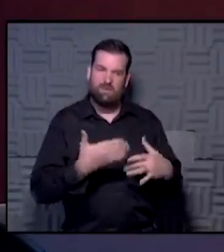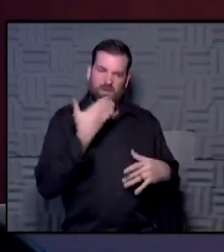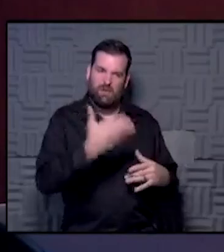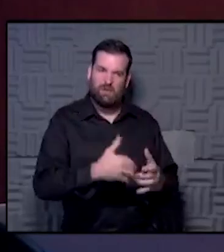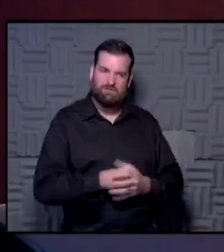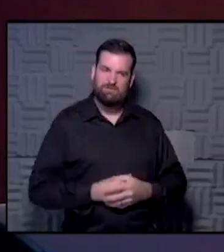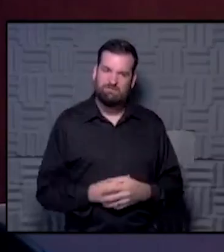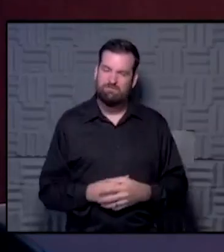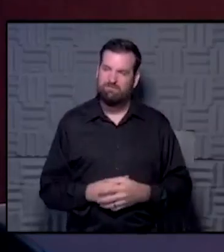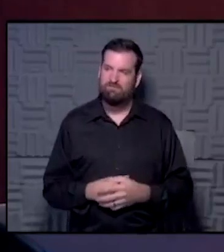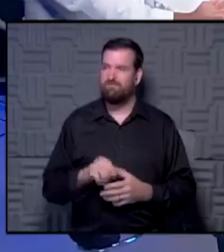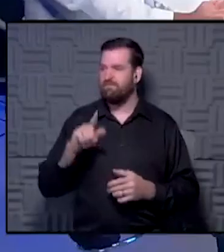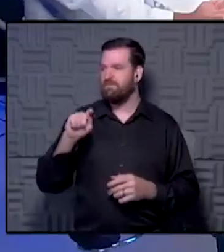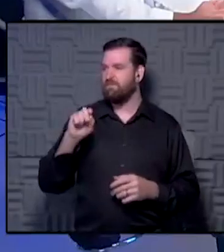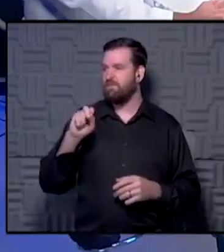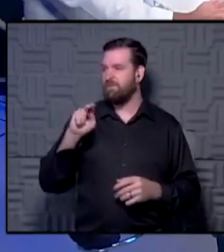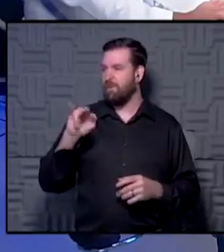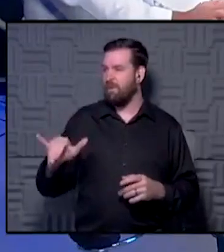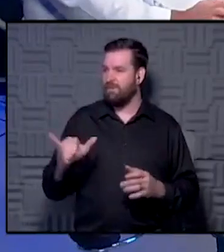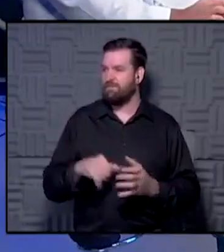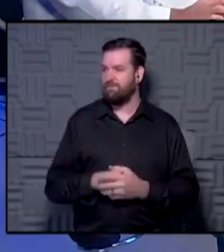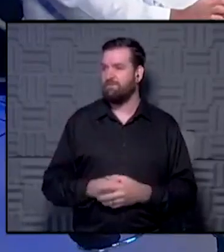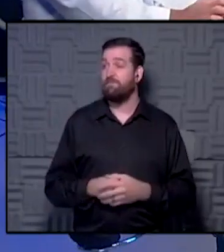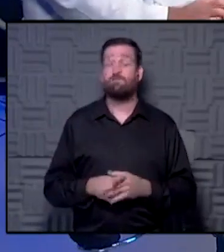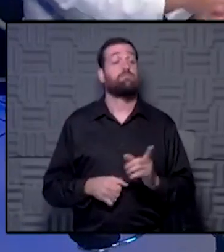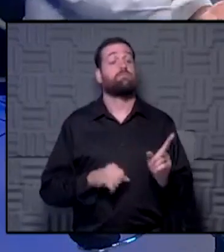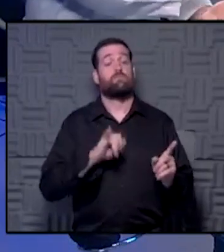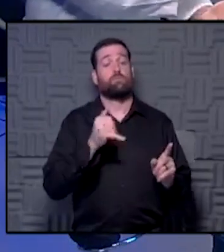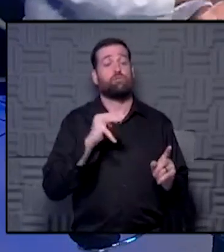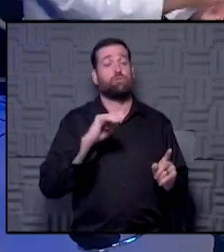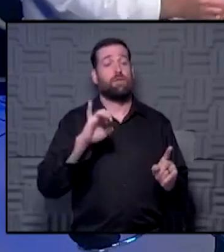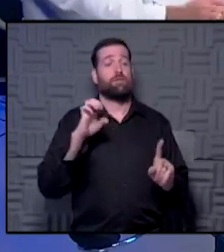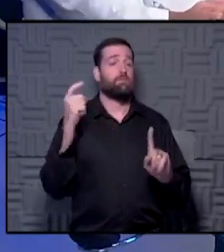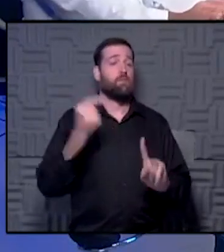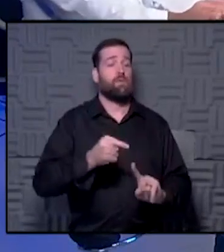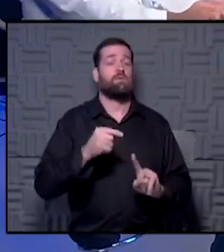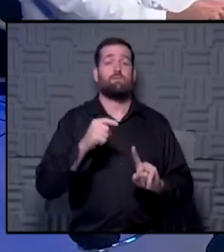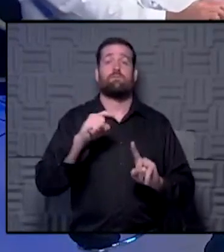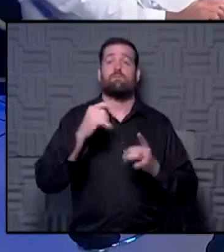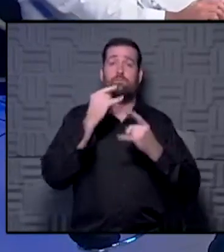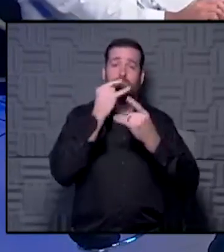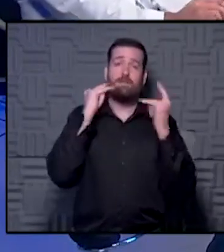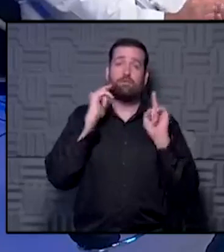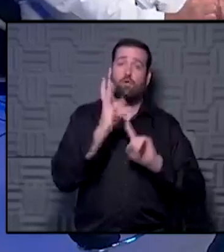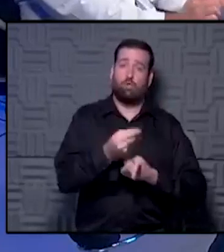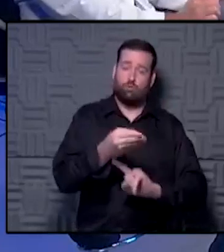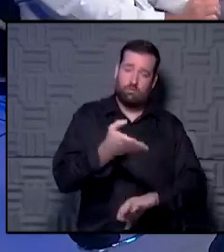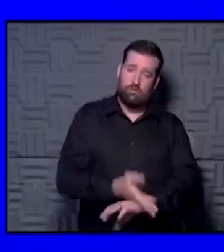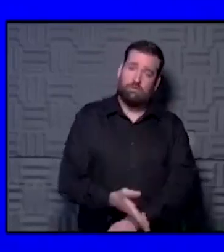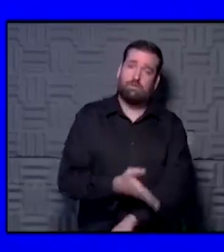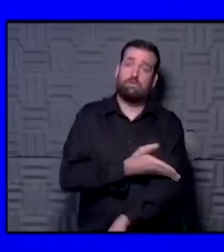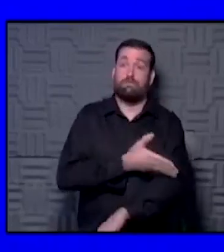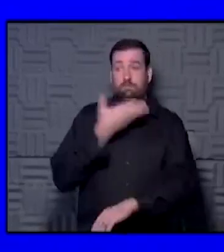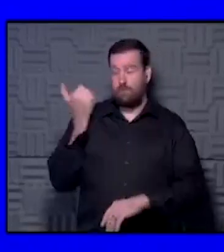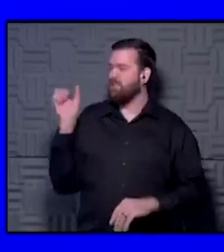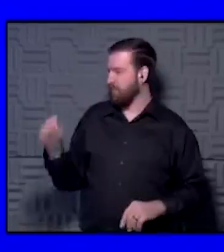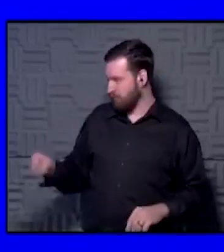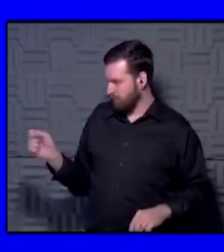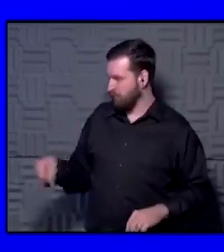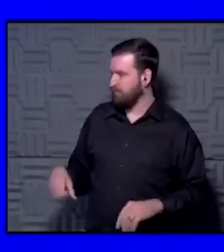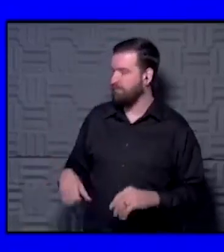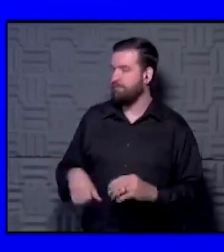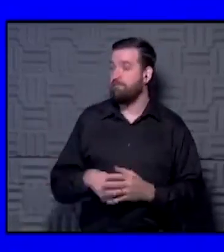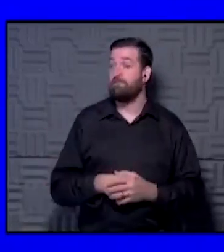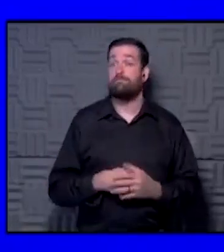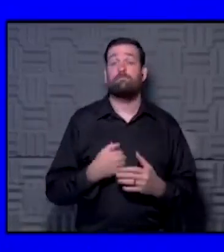good about wearing a mask. Tony is. But to Jamie's point, the mask culture is getting better, I think. It's better. And to Dr. Stites'